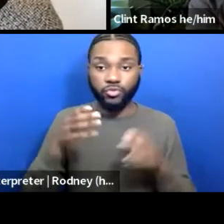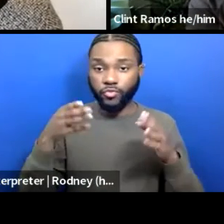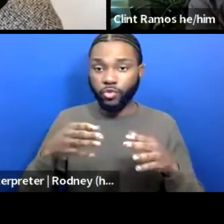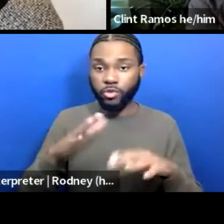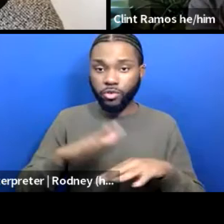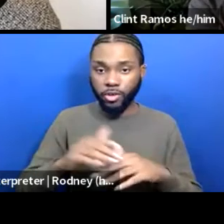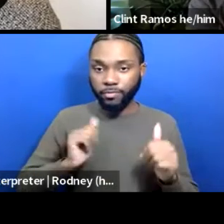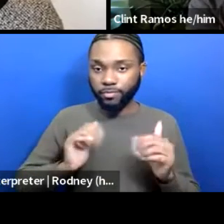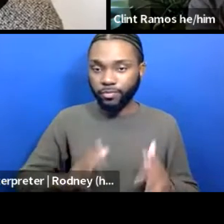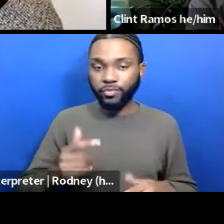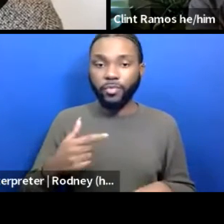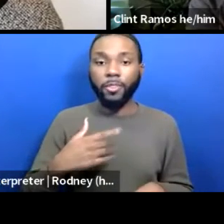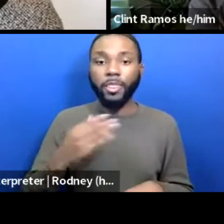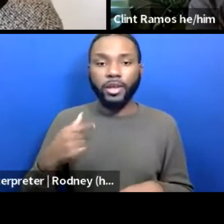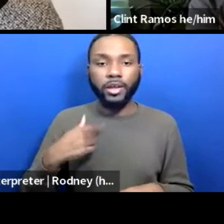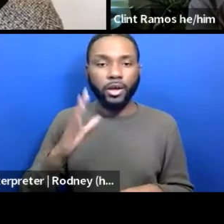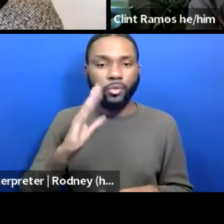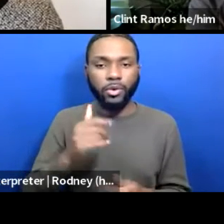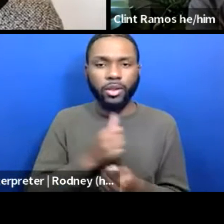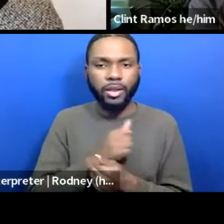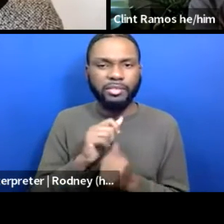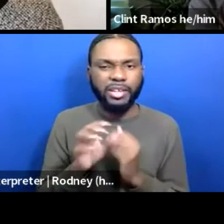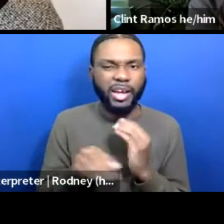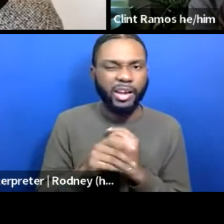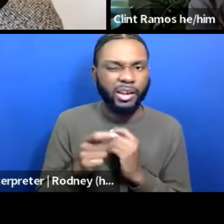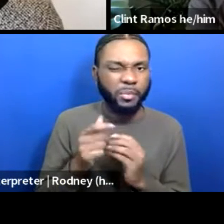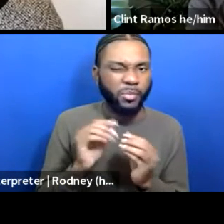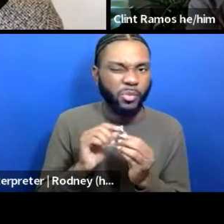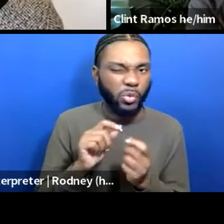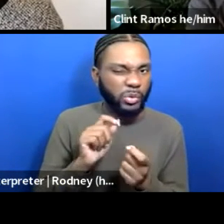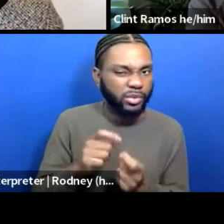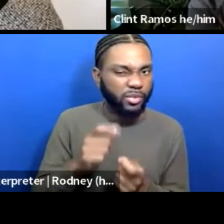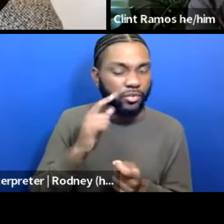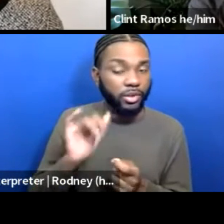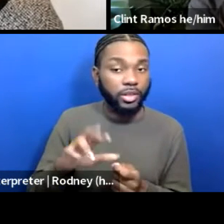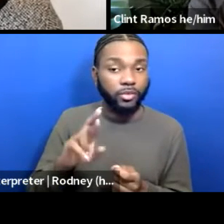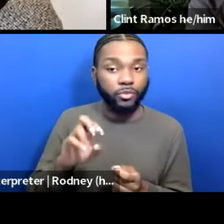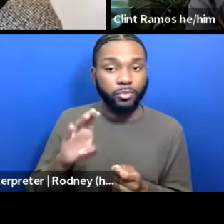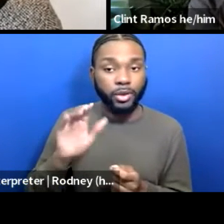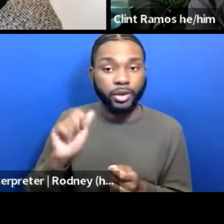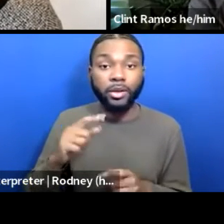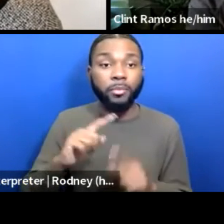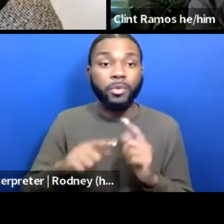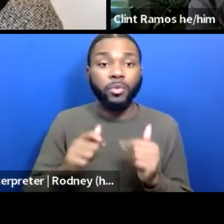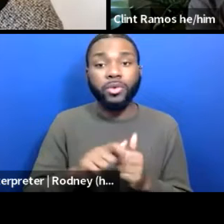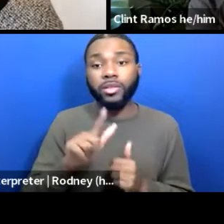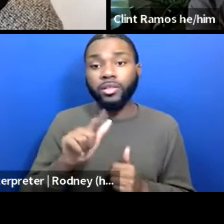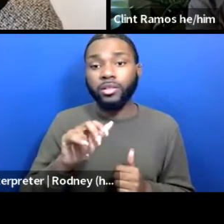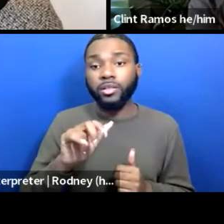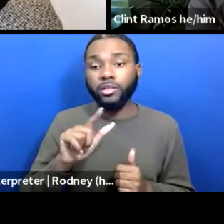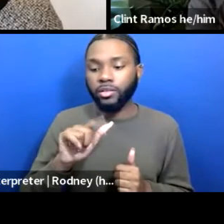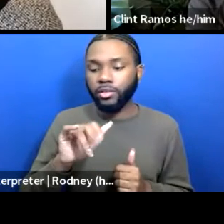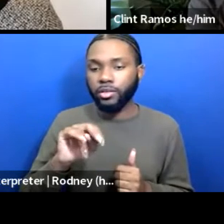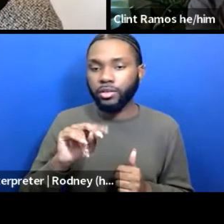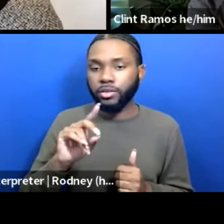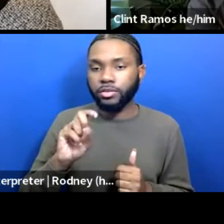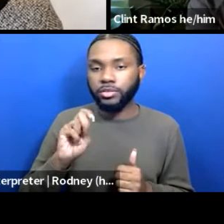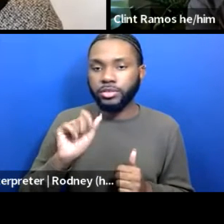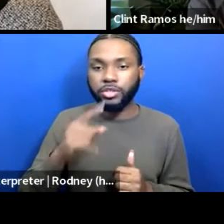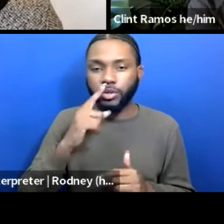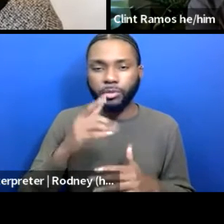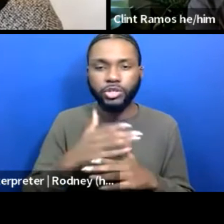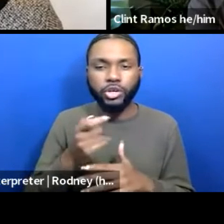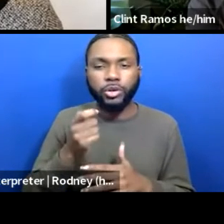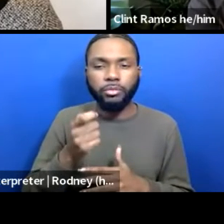I'd love to refine that even further, Rebecca, if that's okay, because, Lindsay, let's just dive in. Could you just, like, share briefly before we jump to the next